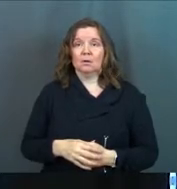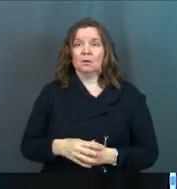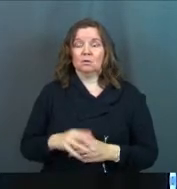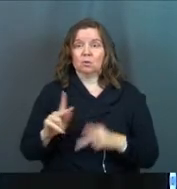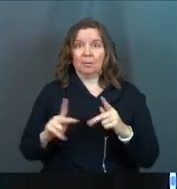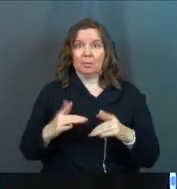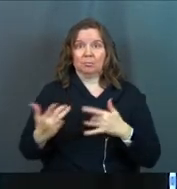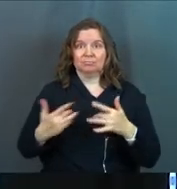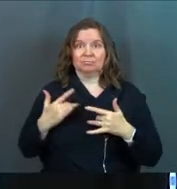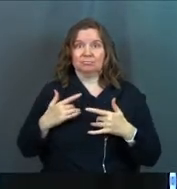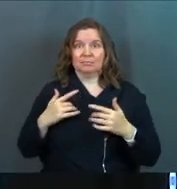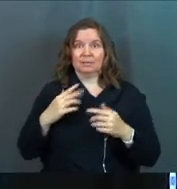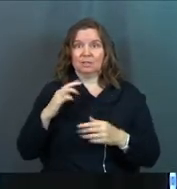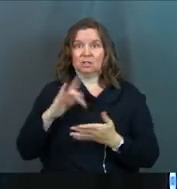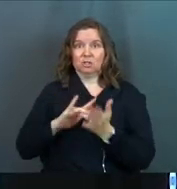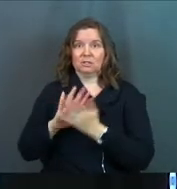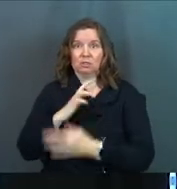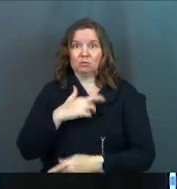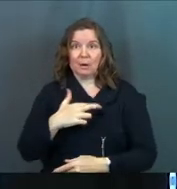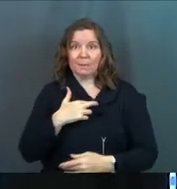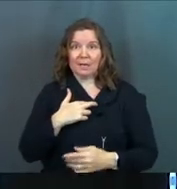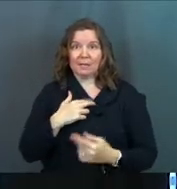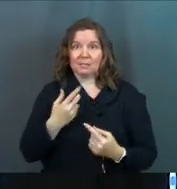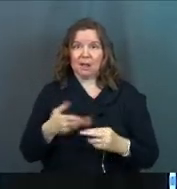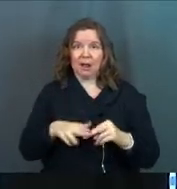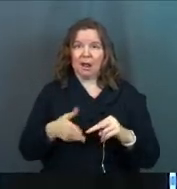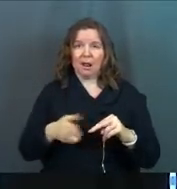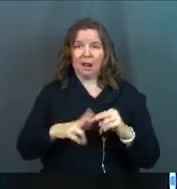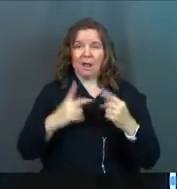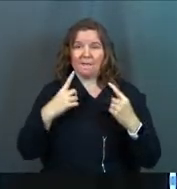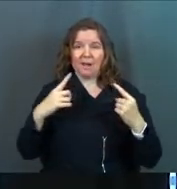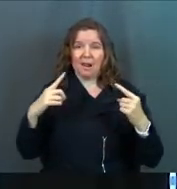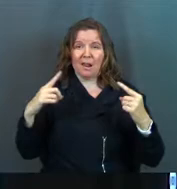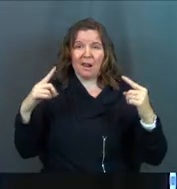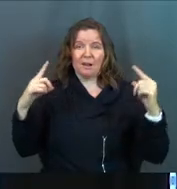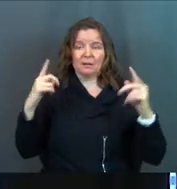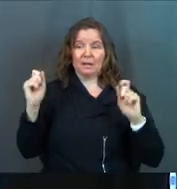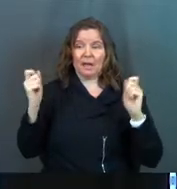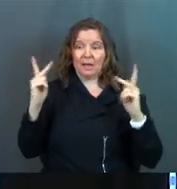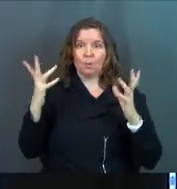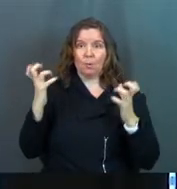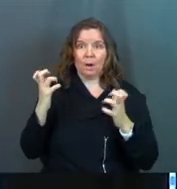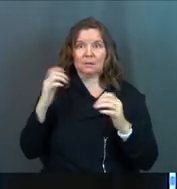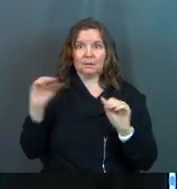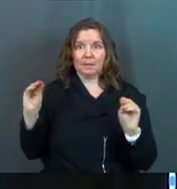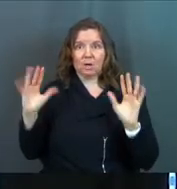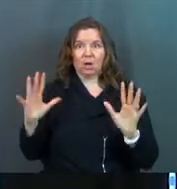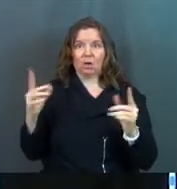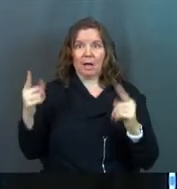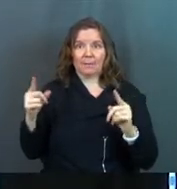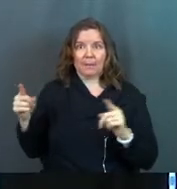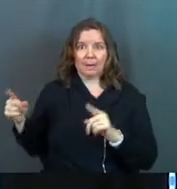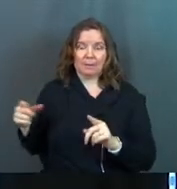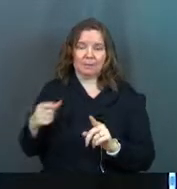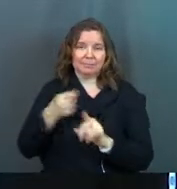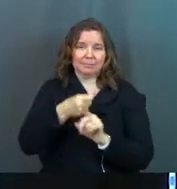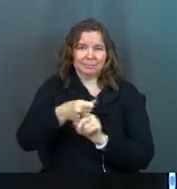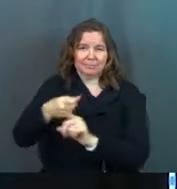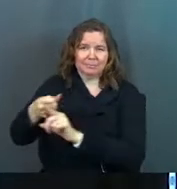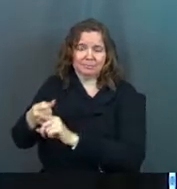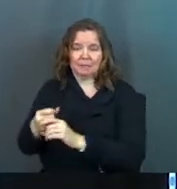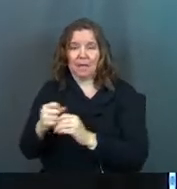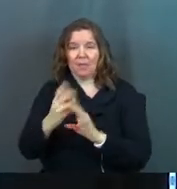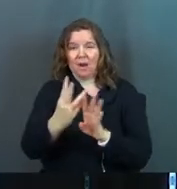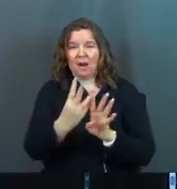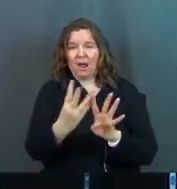building. Jesus' reputation. His fame. Everybody in this town wants their miracle. And the more he does miracles, and they're